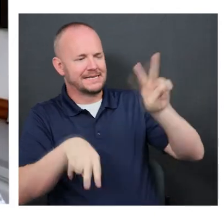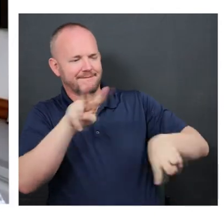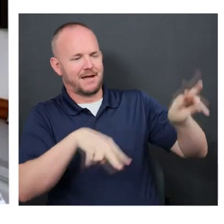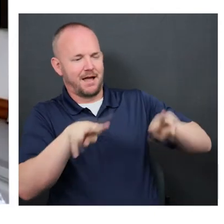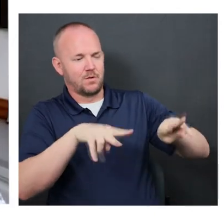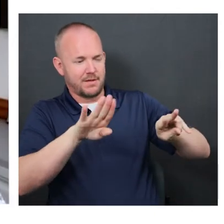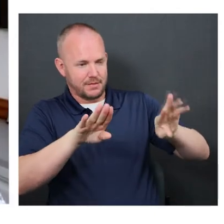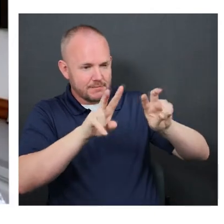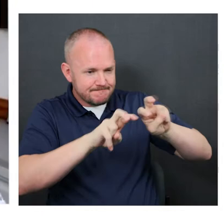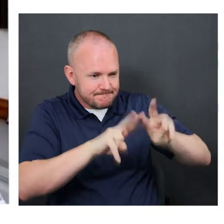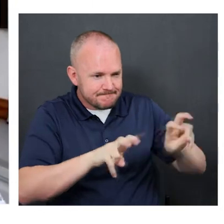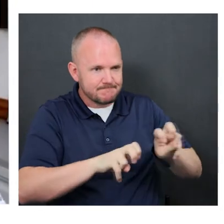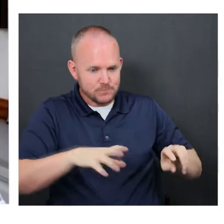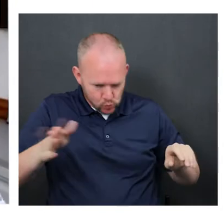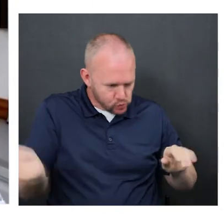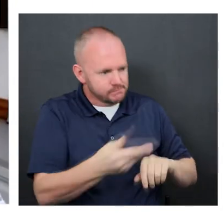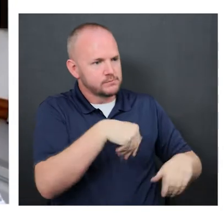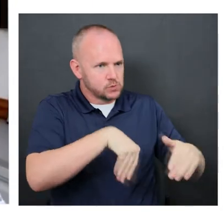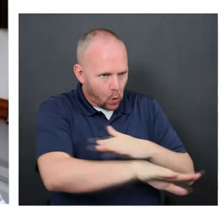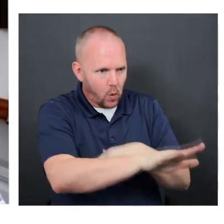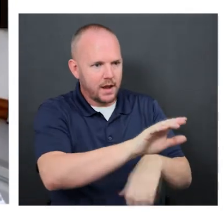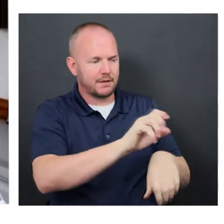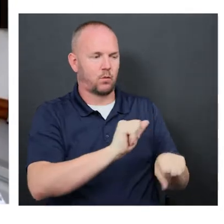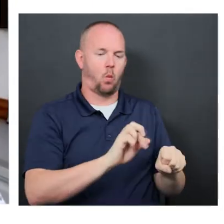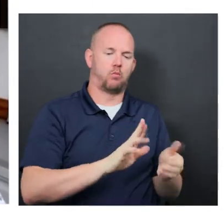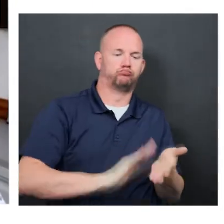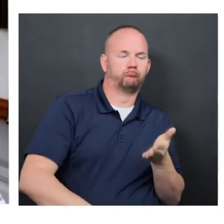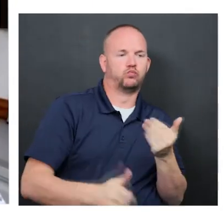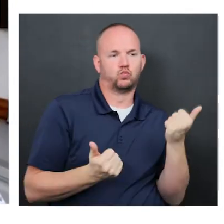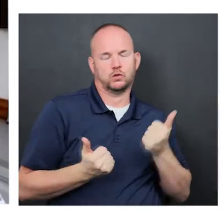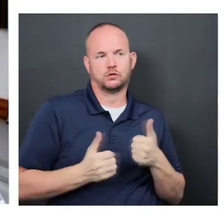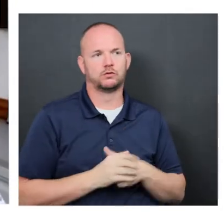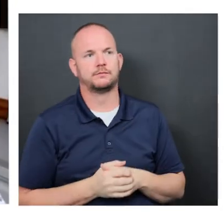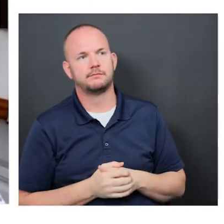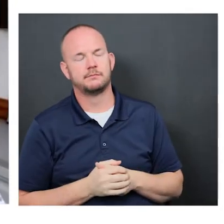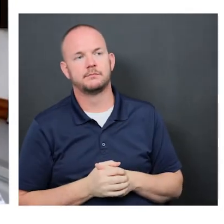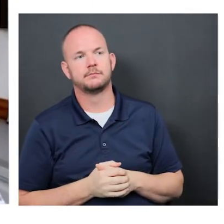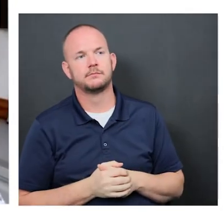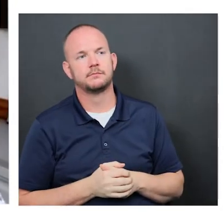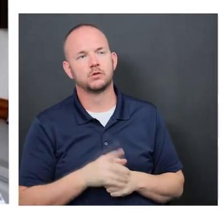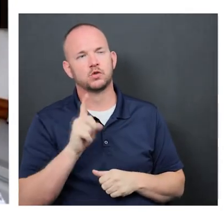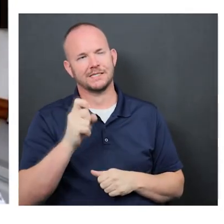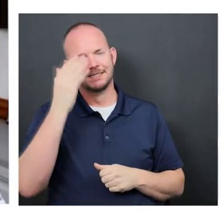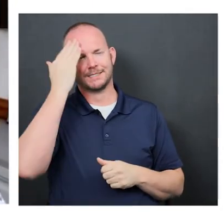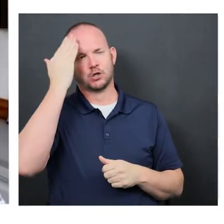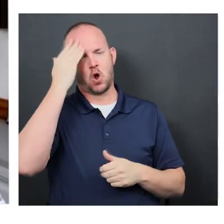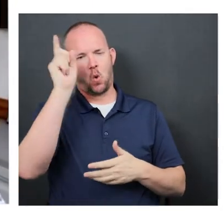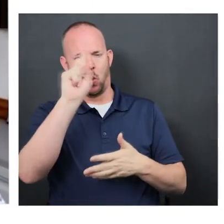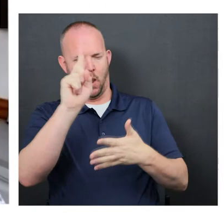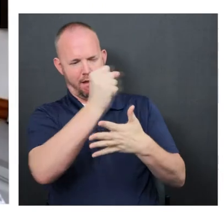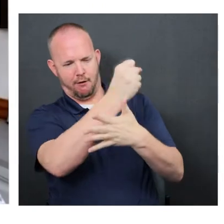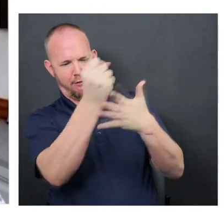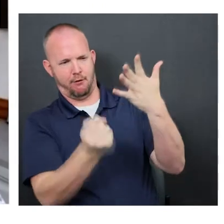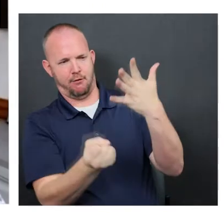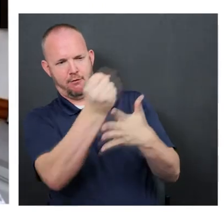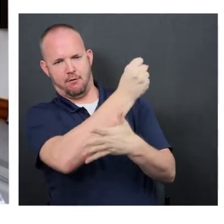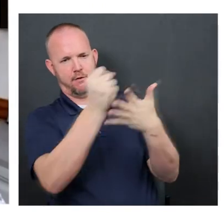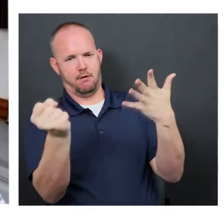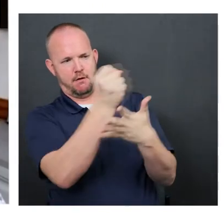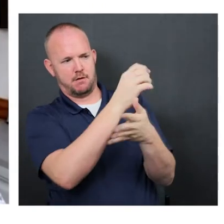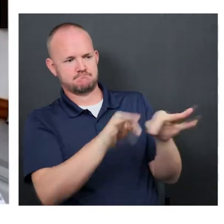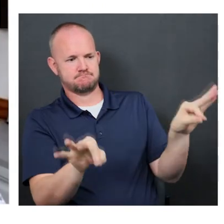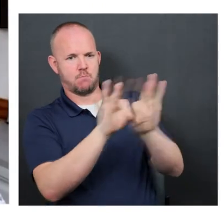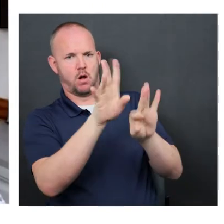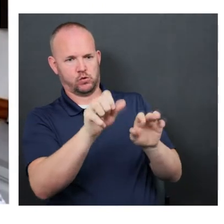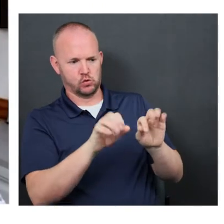service person to go ahead and go in, but we are excused from it. So you've got to know who you are and stick to that.